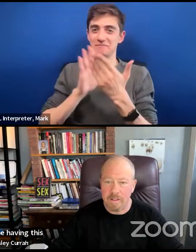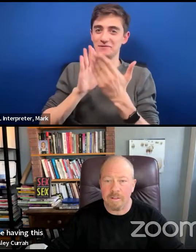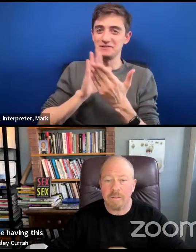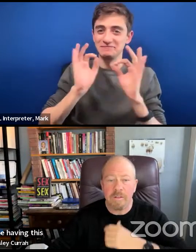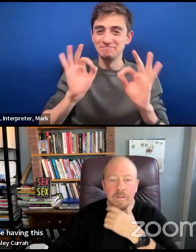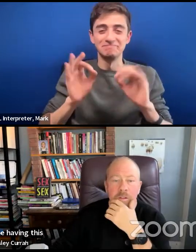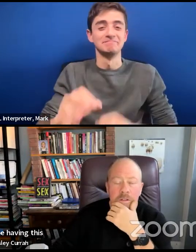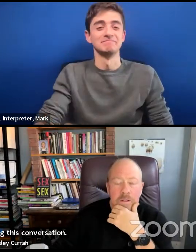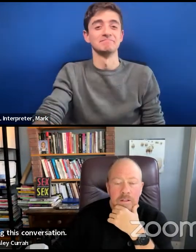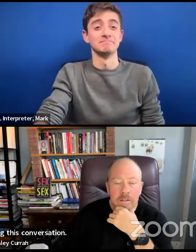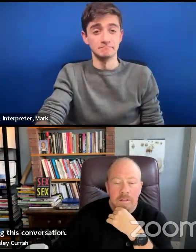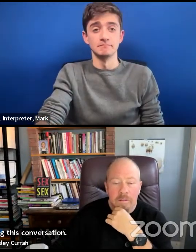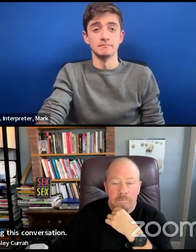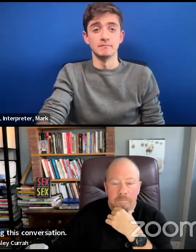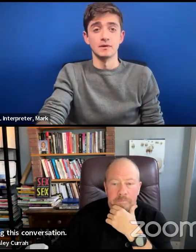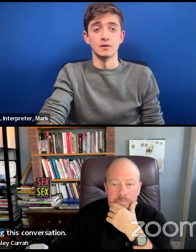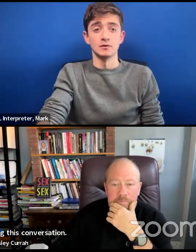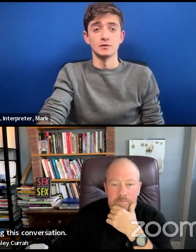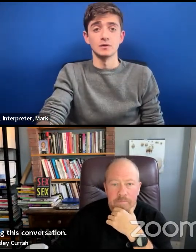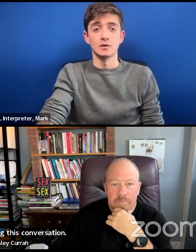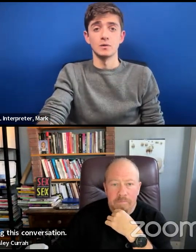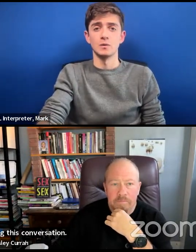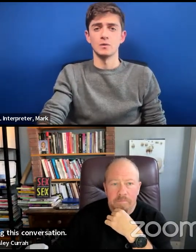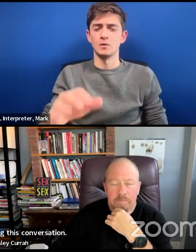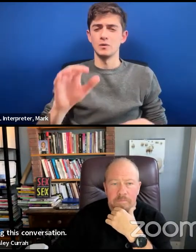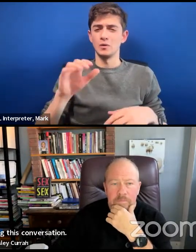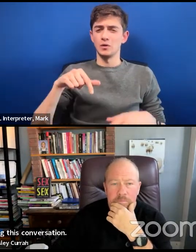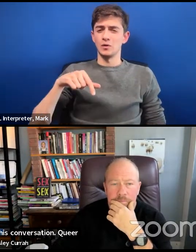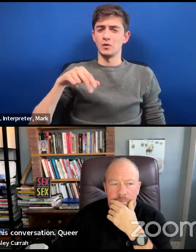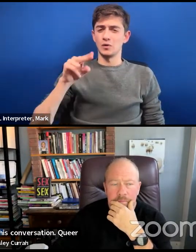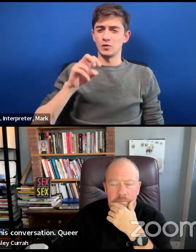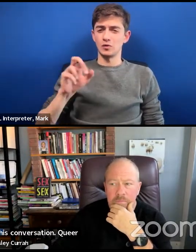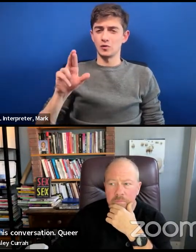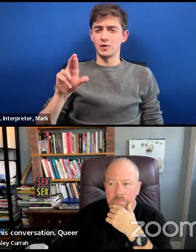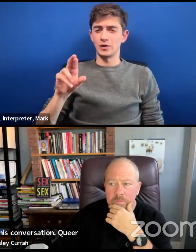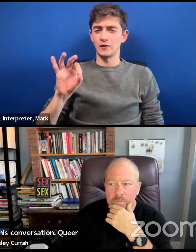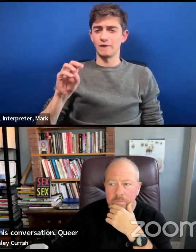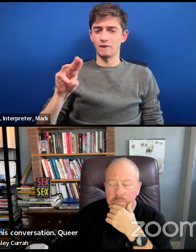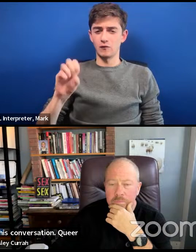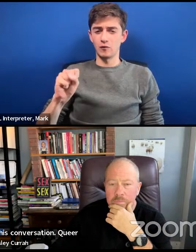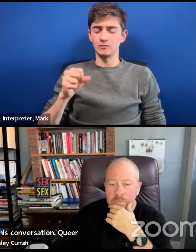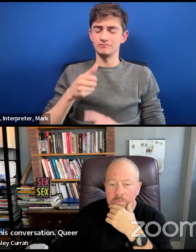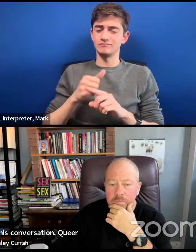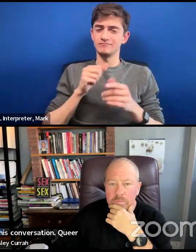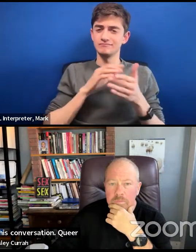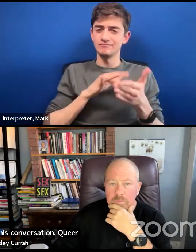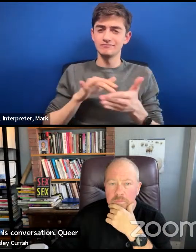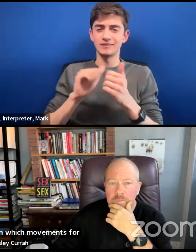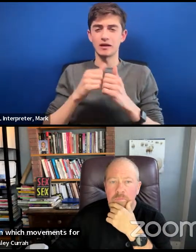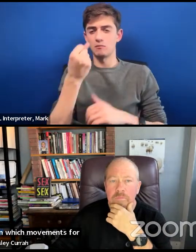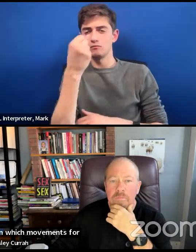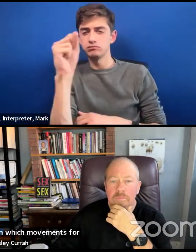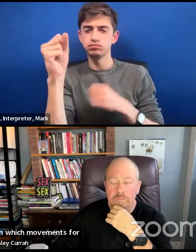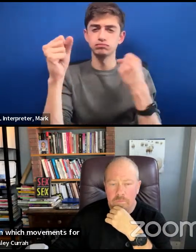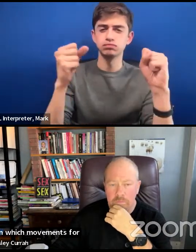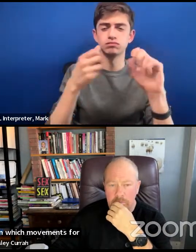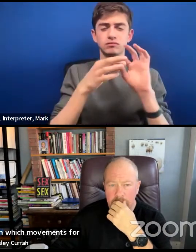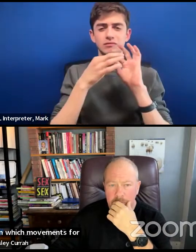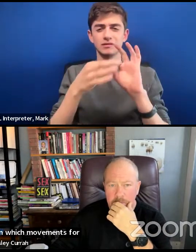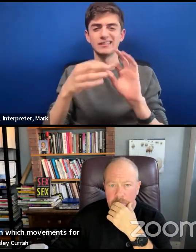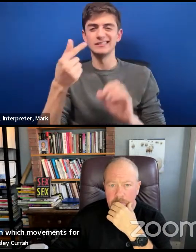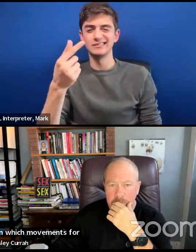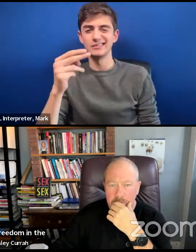Queer Forms is a study of the ways in which movements for gender and sexual freedom in the 1970s